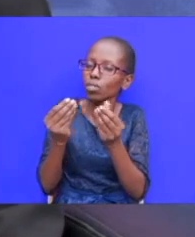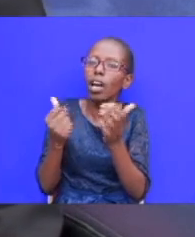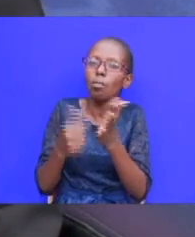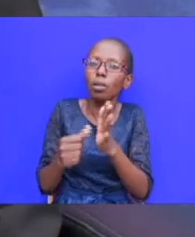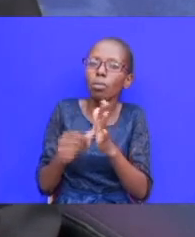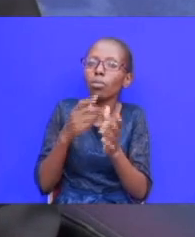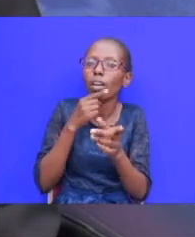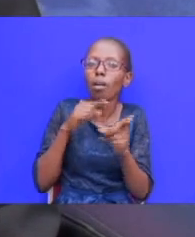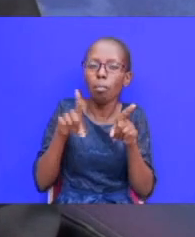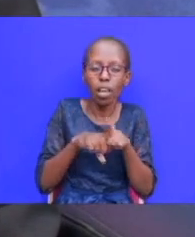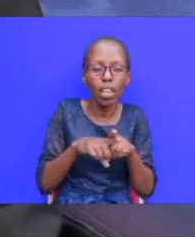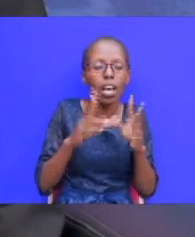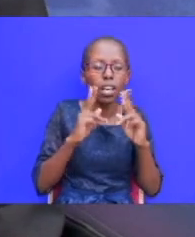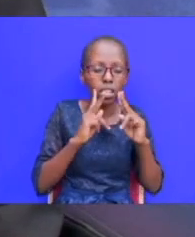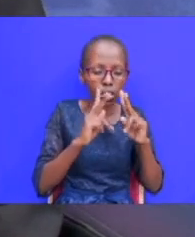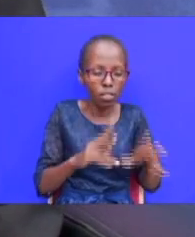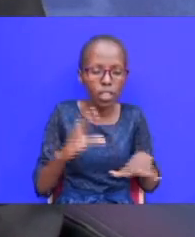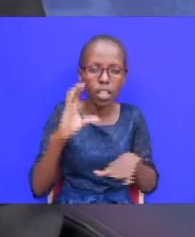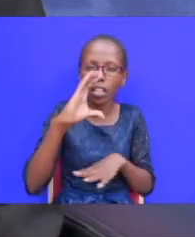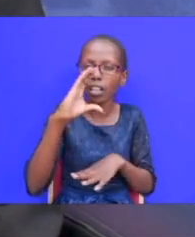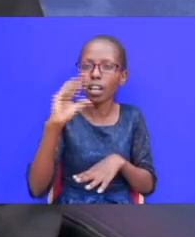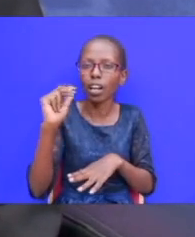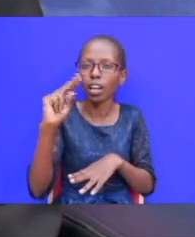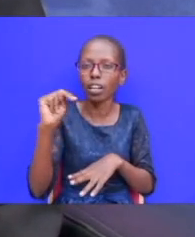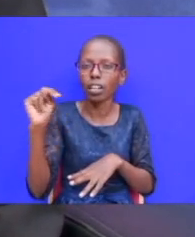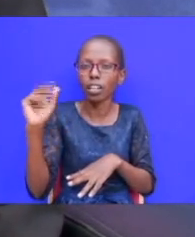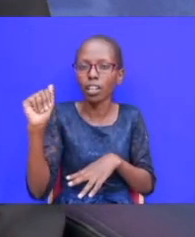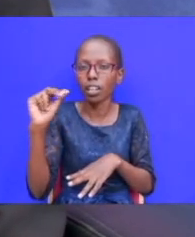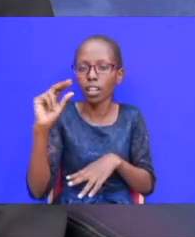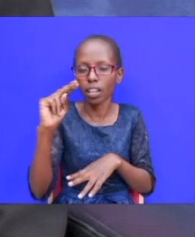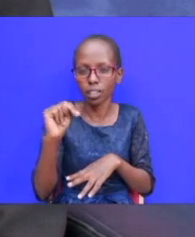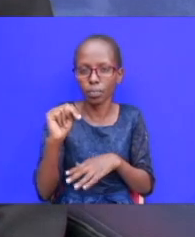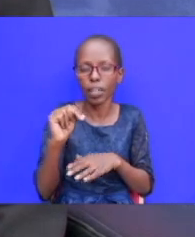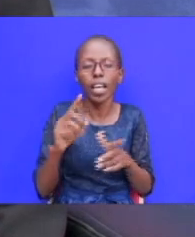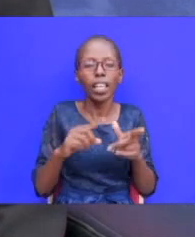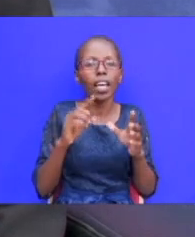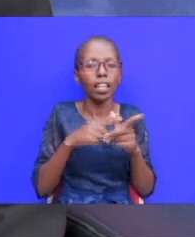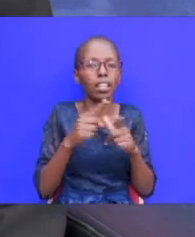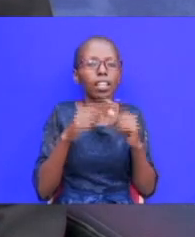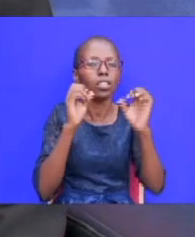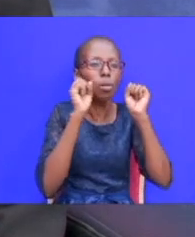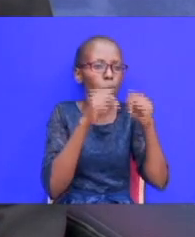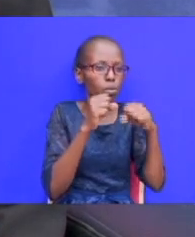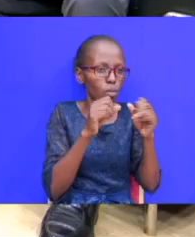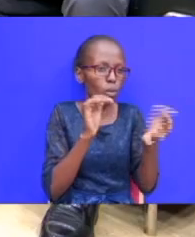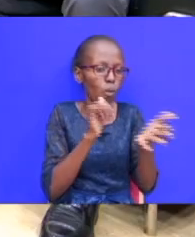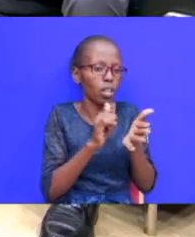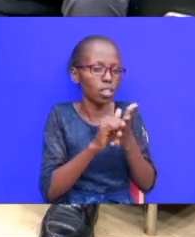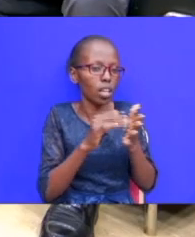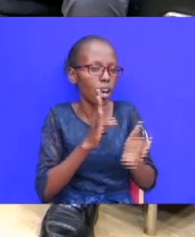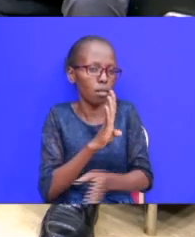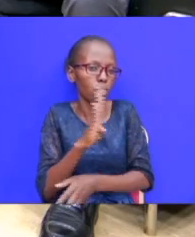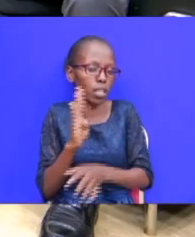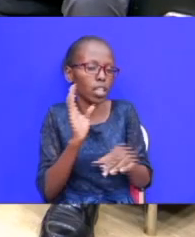has started to live in peace in canon but they are still idols in this home so it is possible that i can be